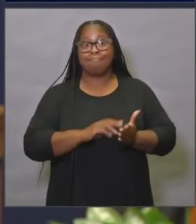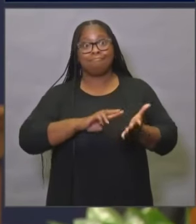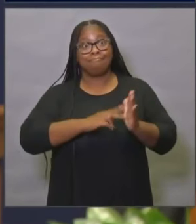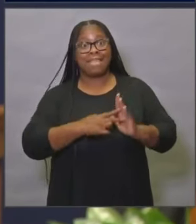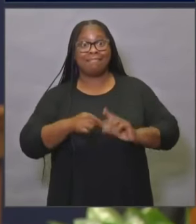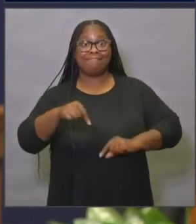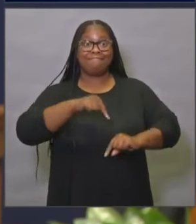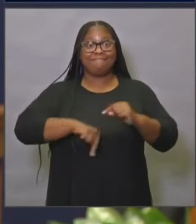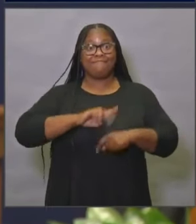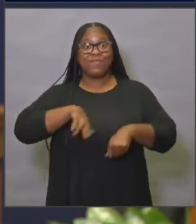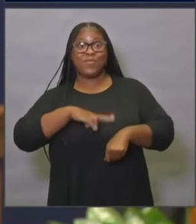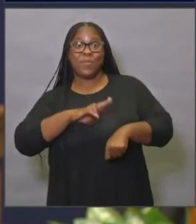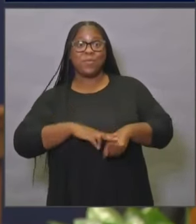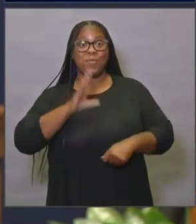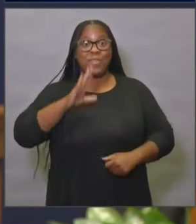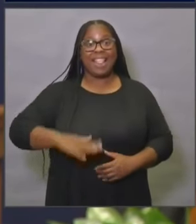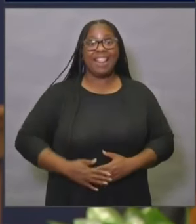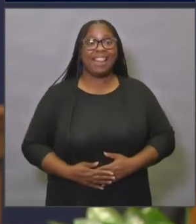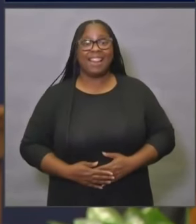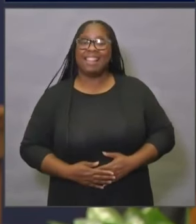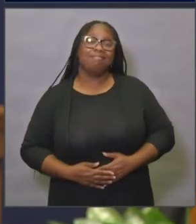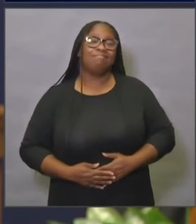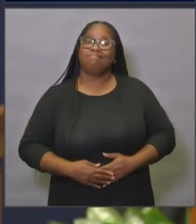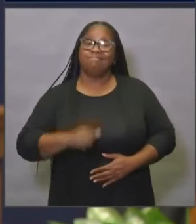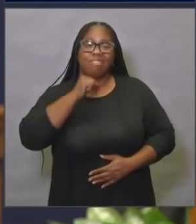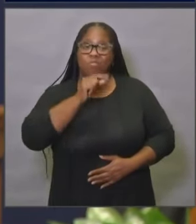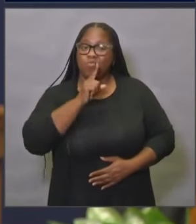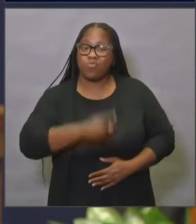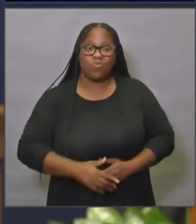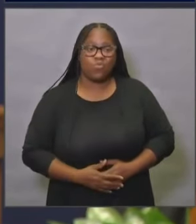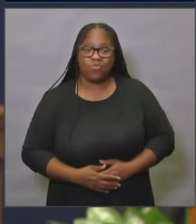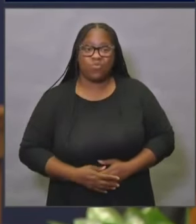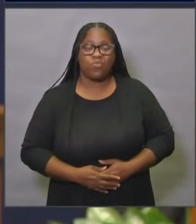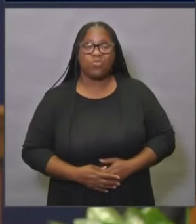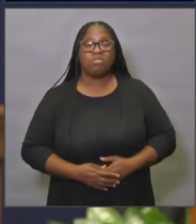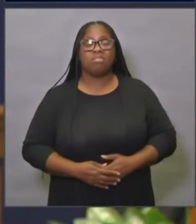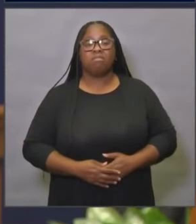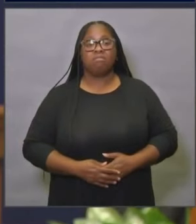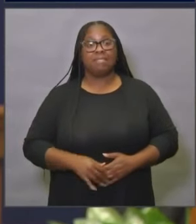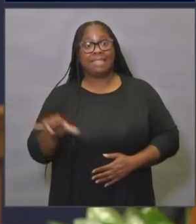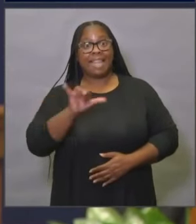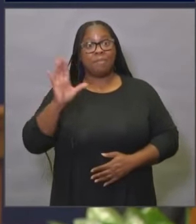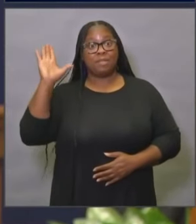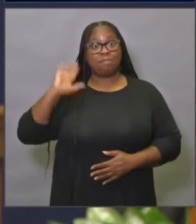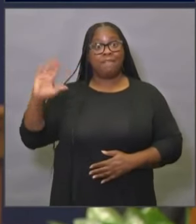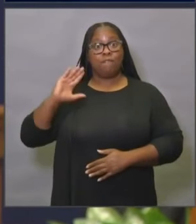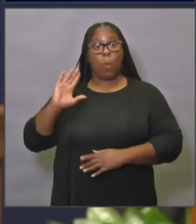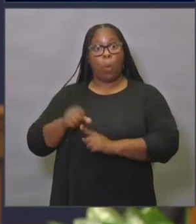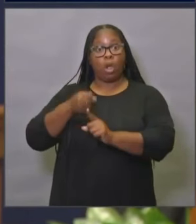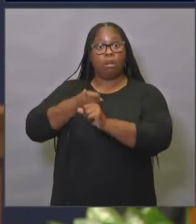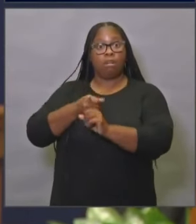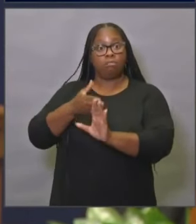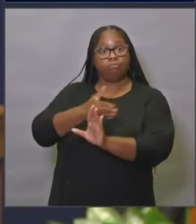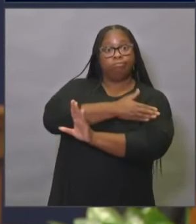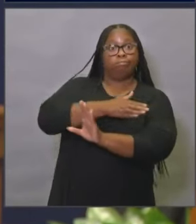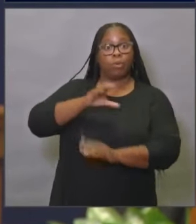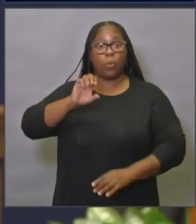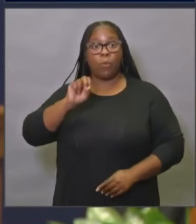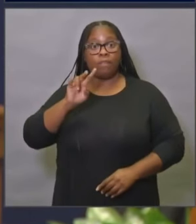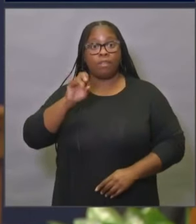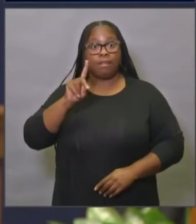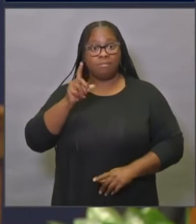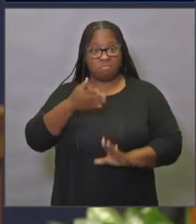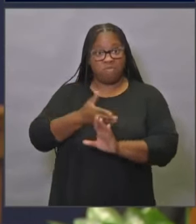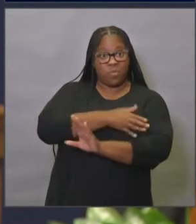and that return to the way it was before COVID-19. Cautious